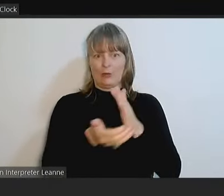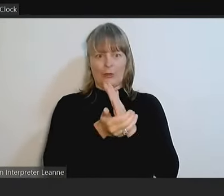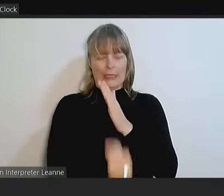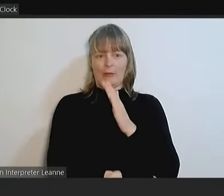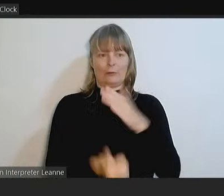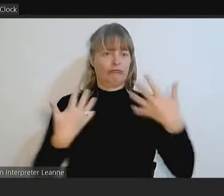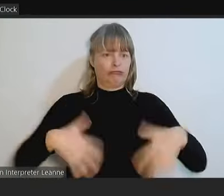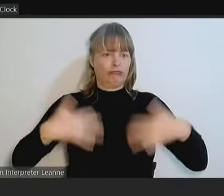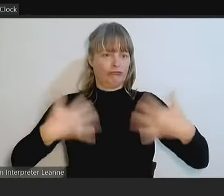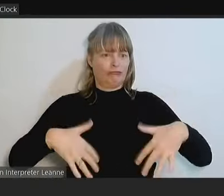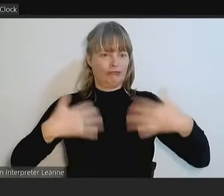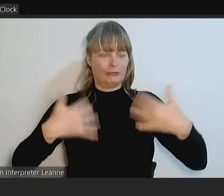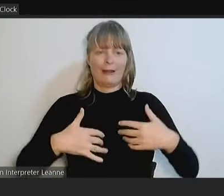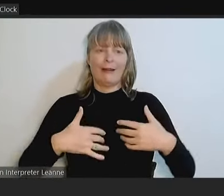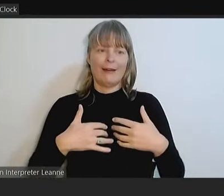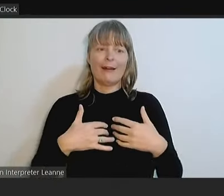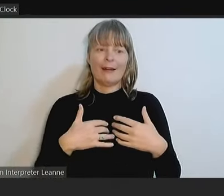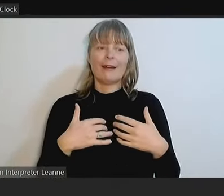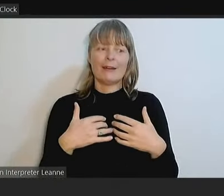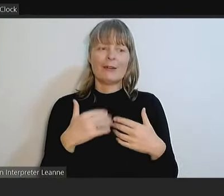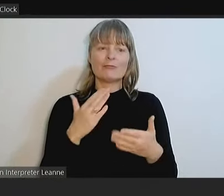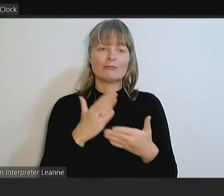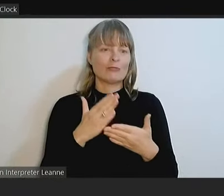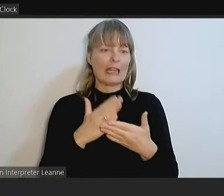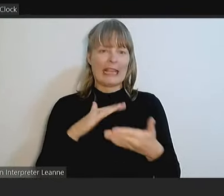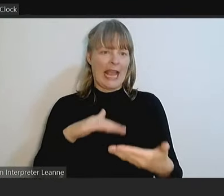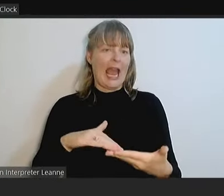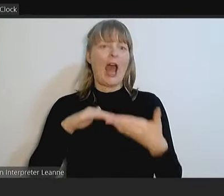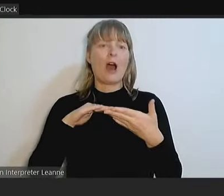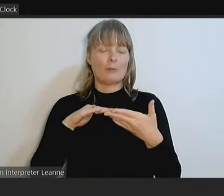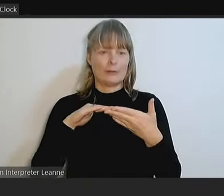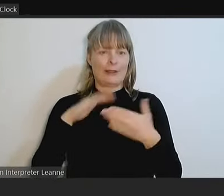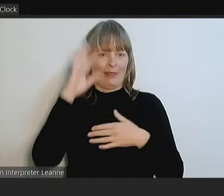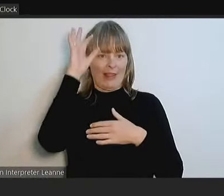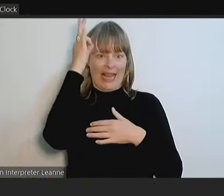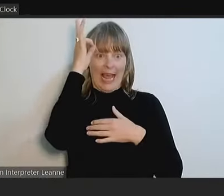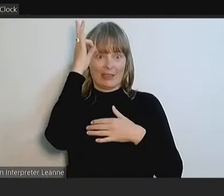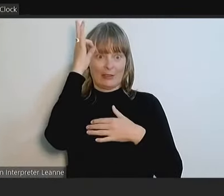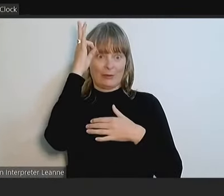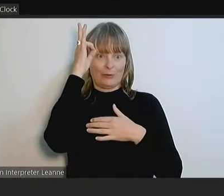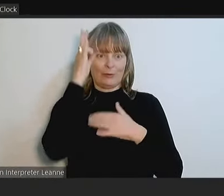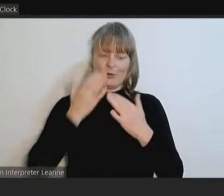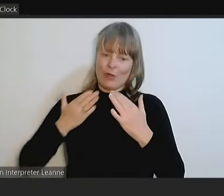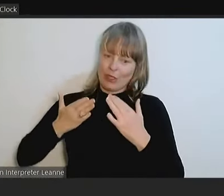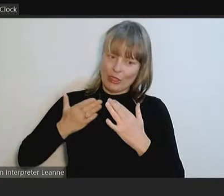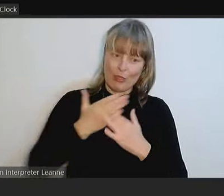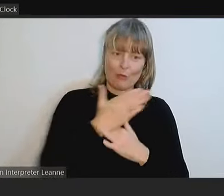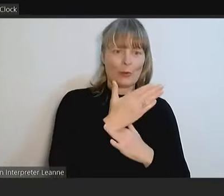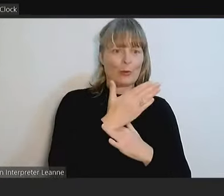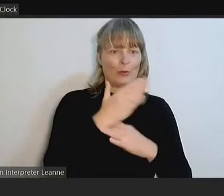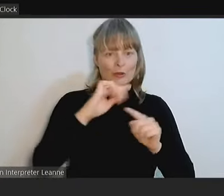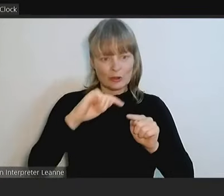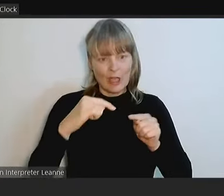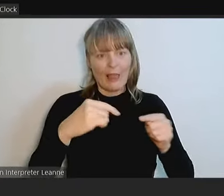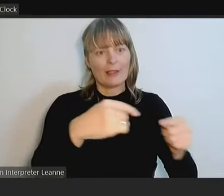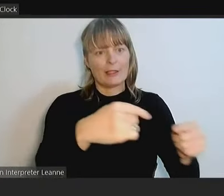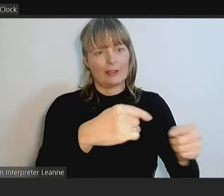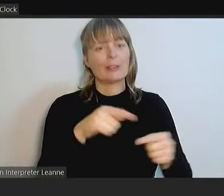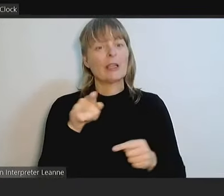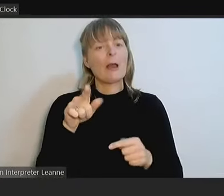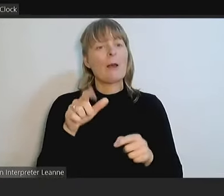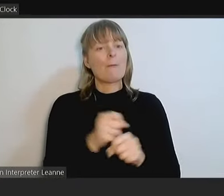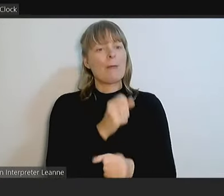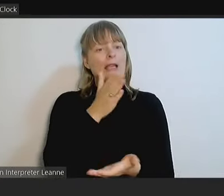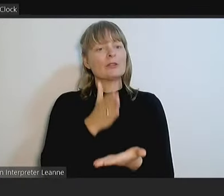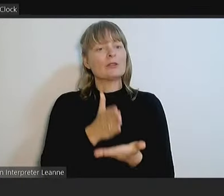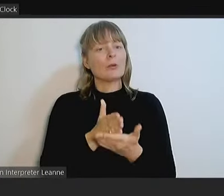been invaluable in guiding our council through numerous challenges and ensuring that decisions are made in the